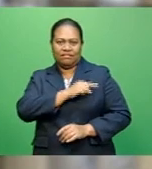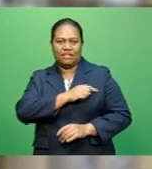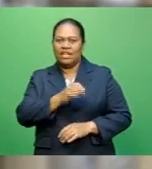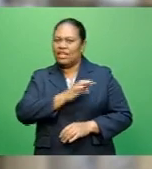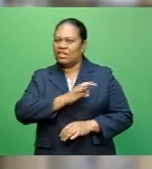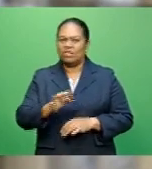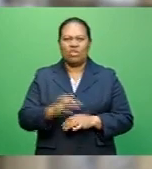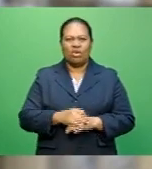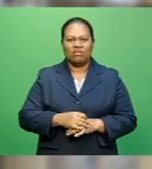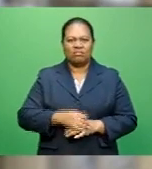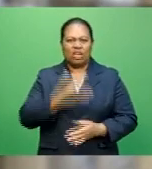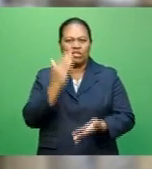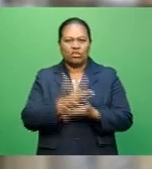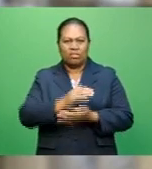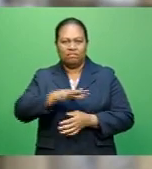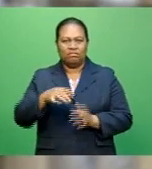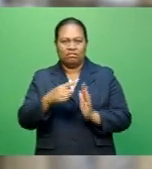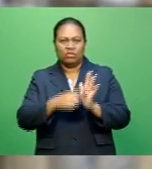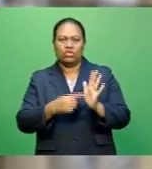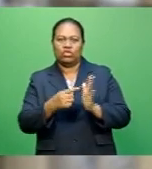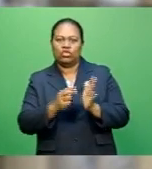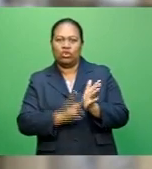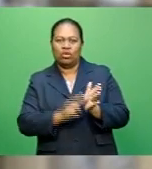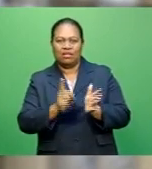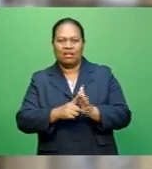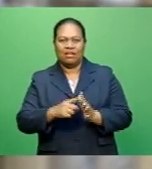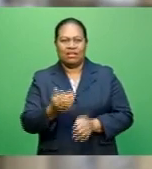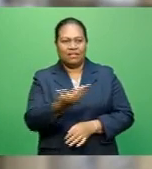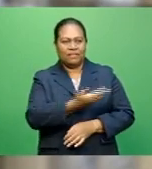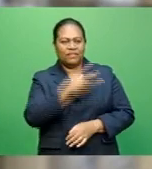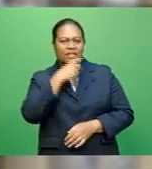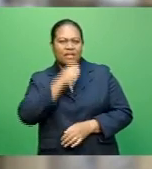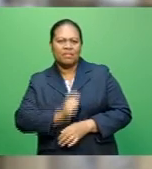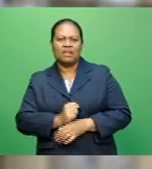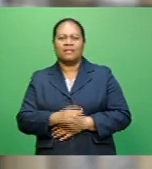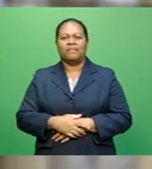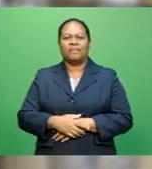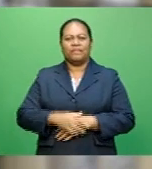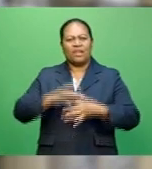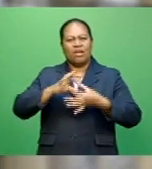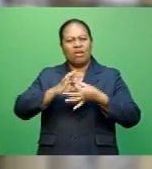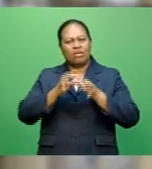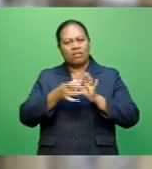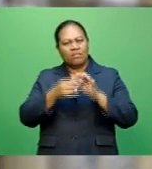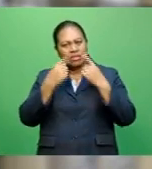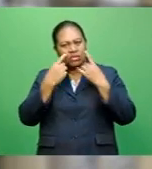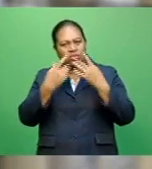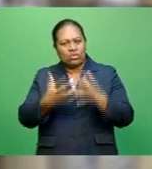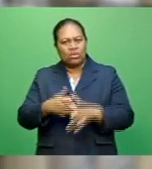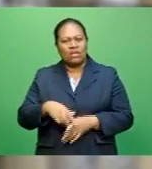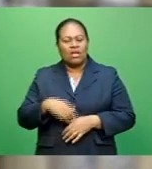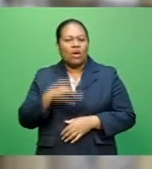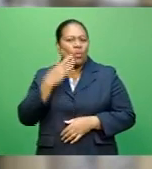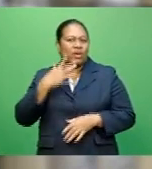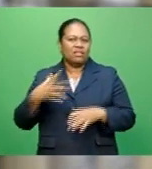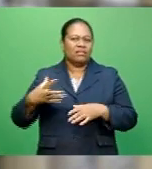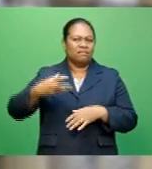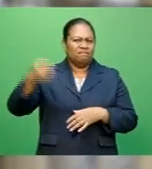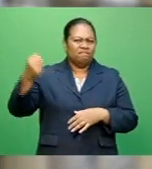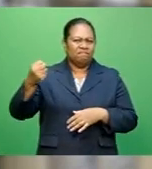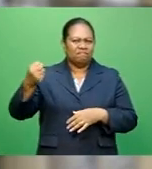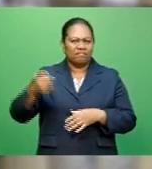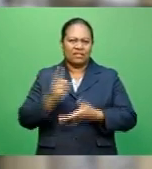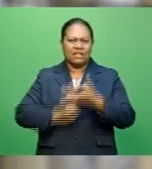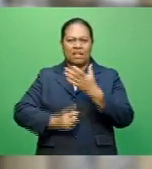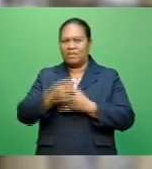the road for boxer Chone Ndavule. He and Winston Hill were Olympic hopefuls. However, those dreams were shattered after they bowed out earlier